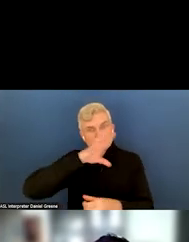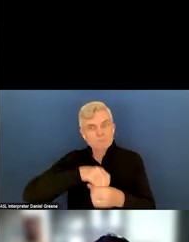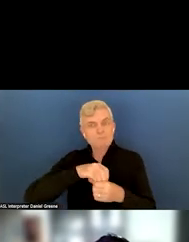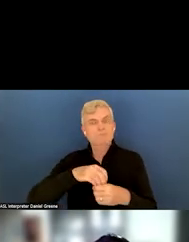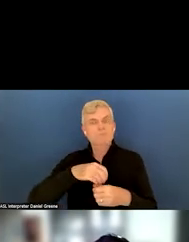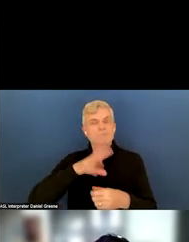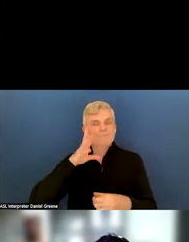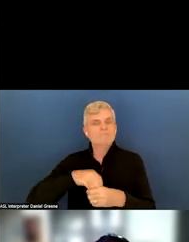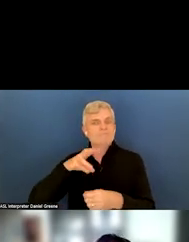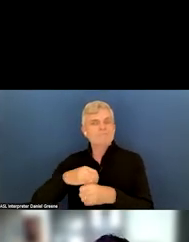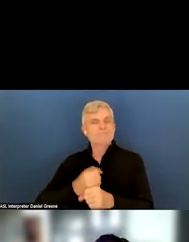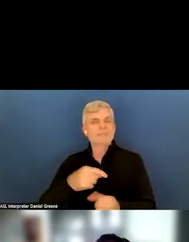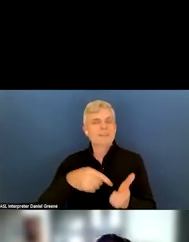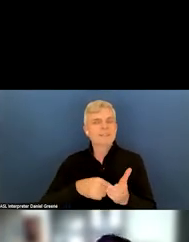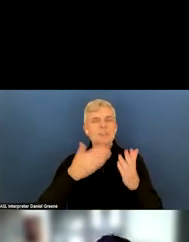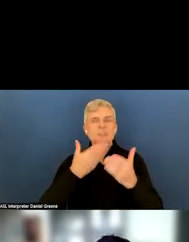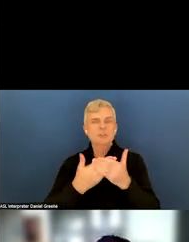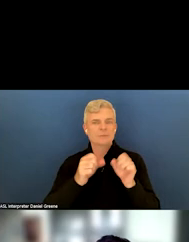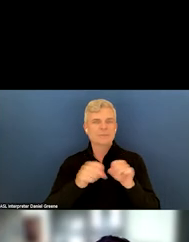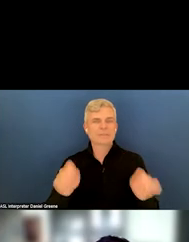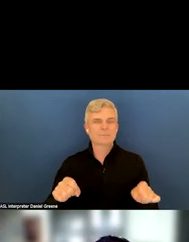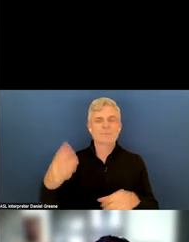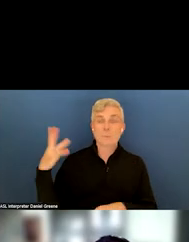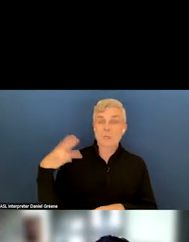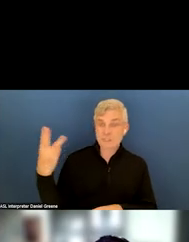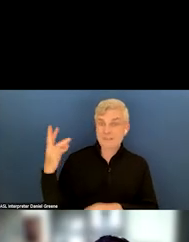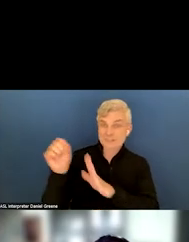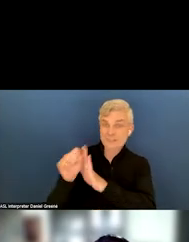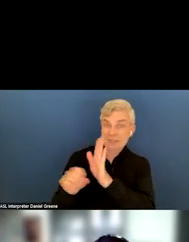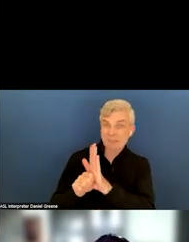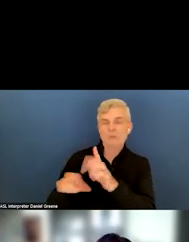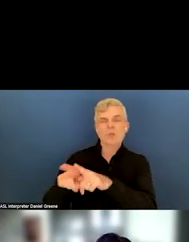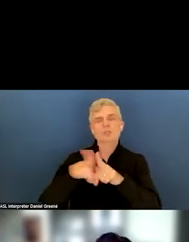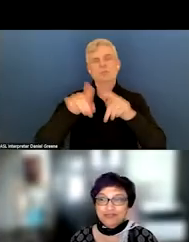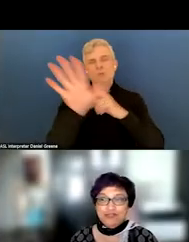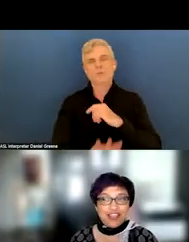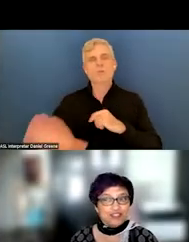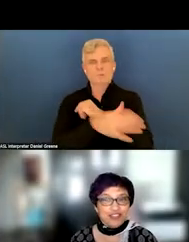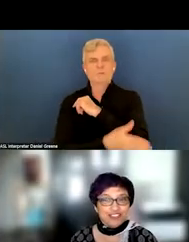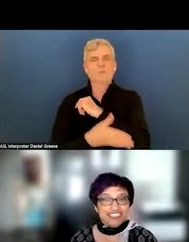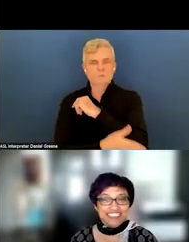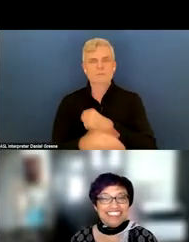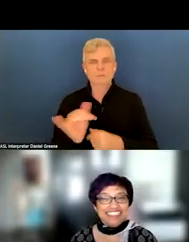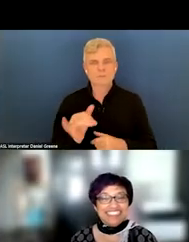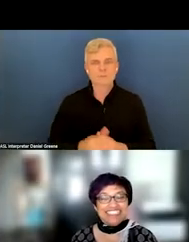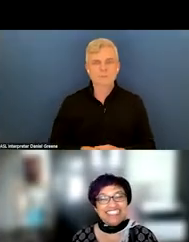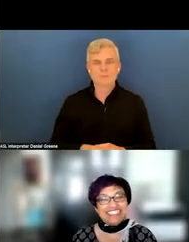a good system in Washington, but across the country as well. Laura, Vantosh. Vantosh.